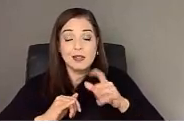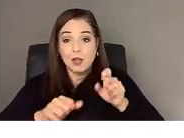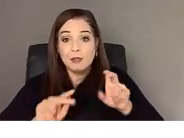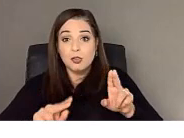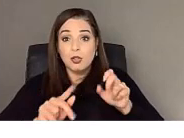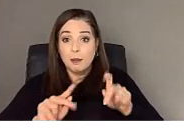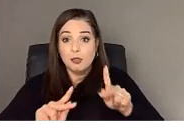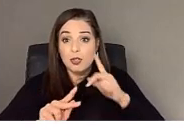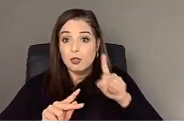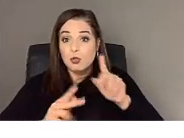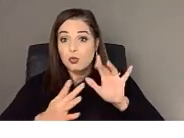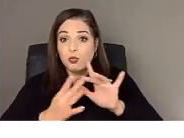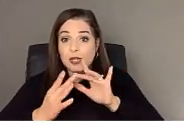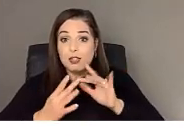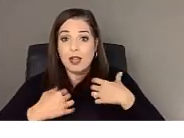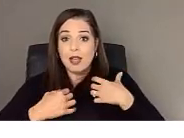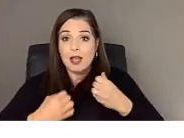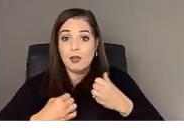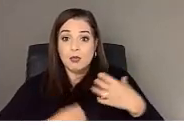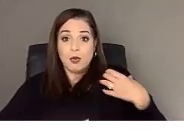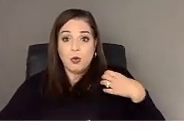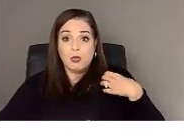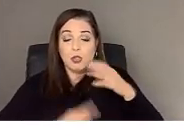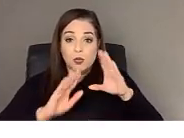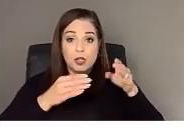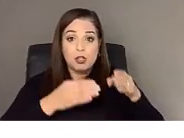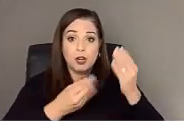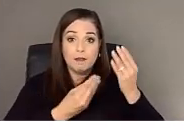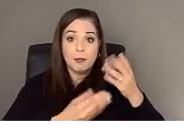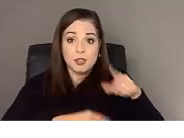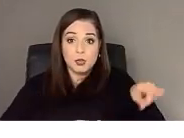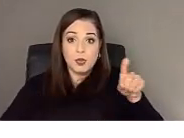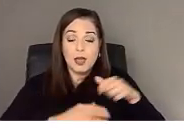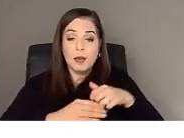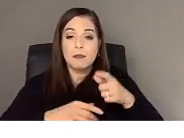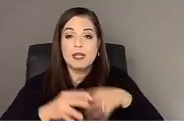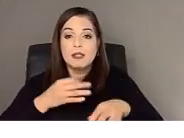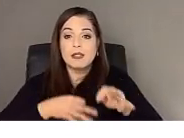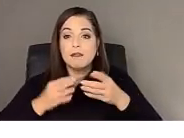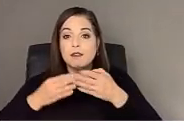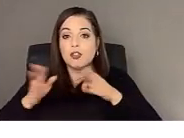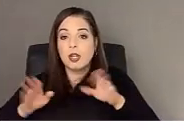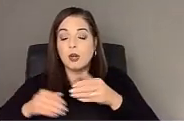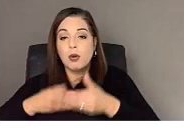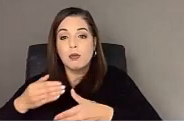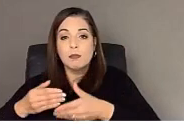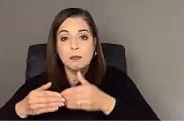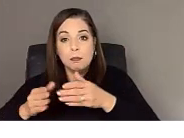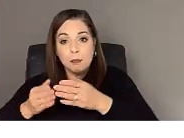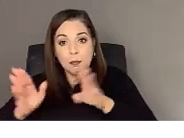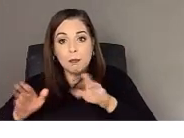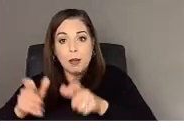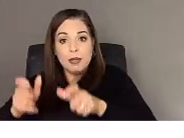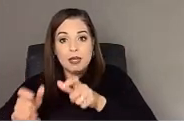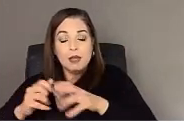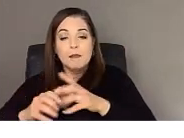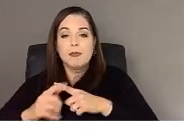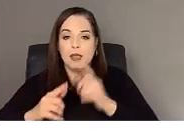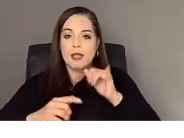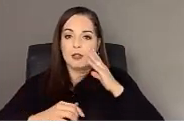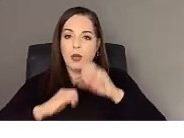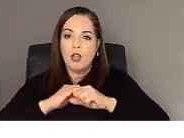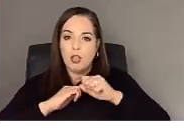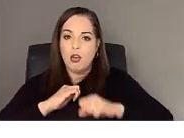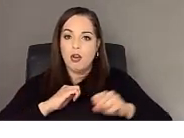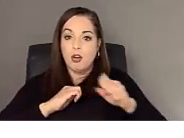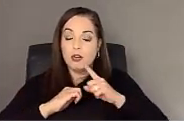targeted the information to them rather than the general public. And I think it resulted in a little bit of a longer video. I ended up voicing the